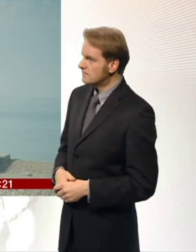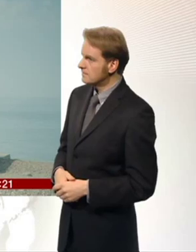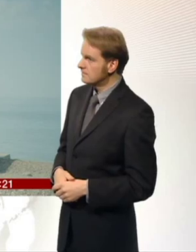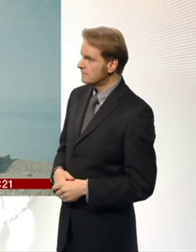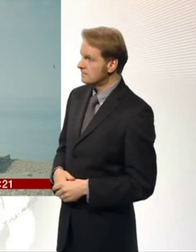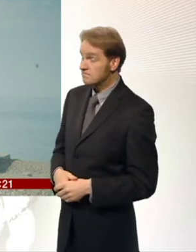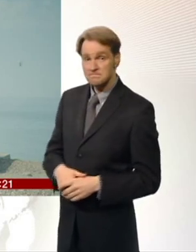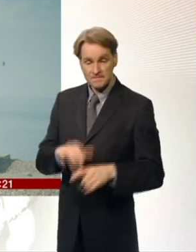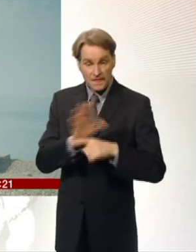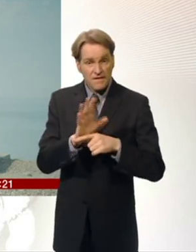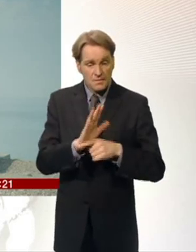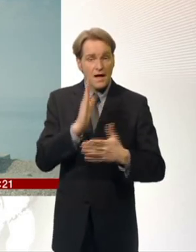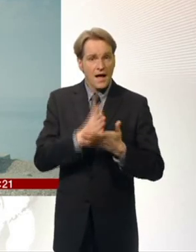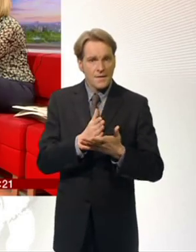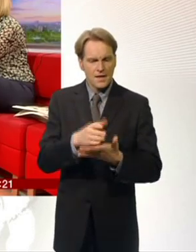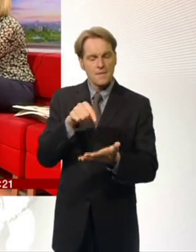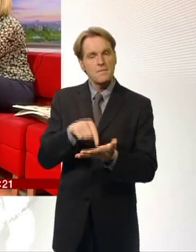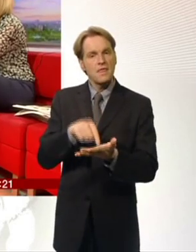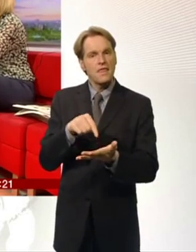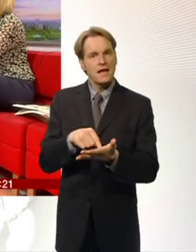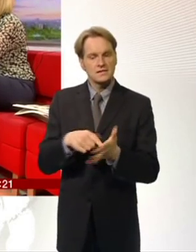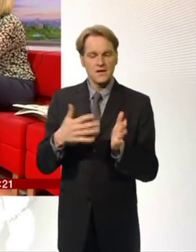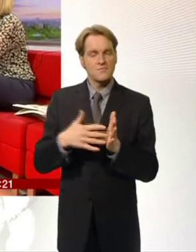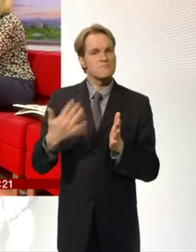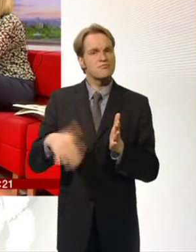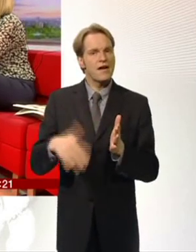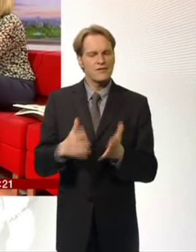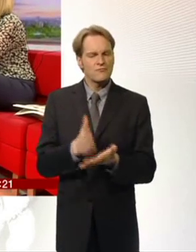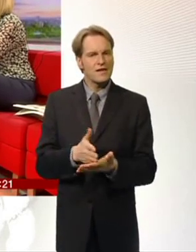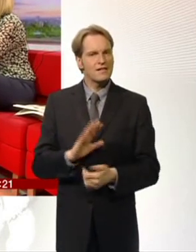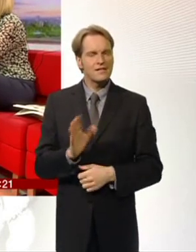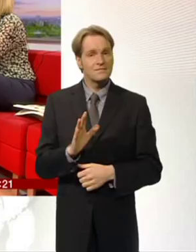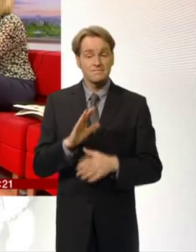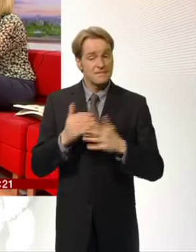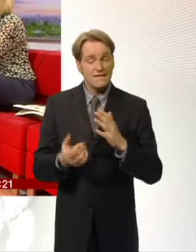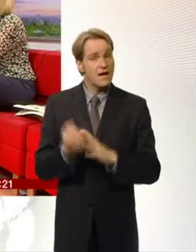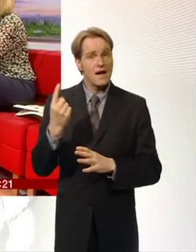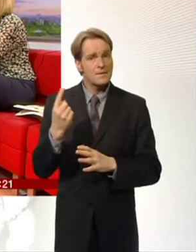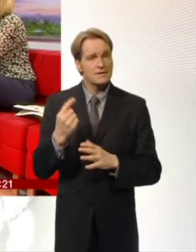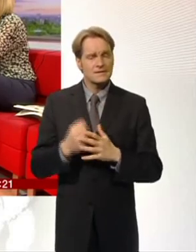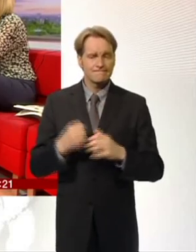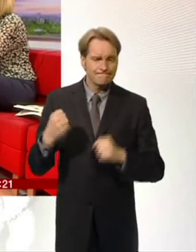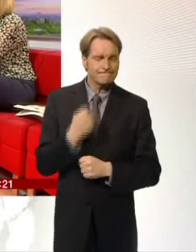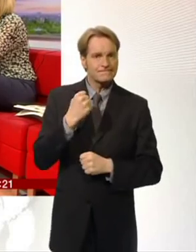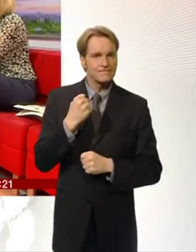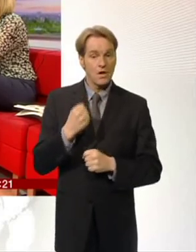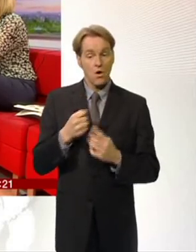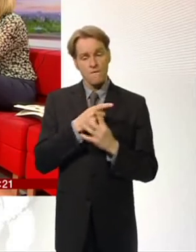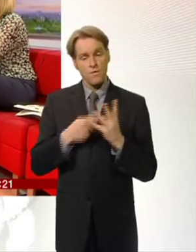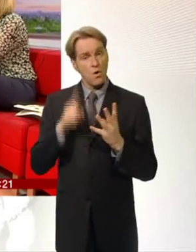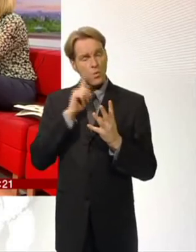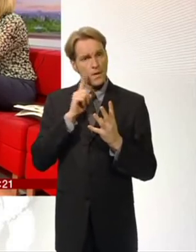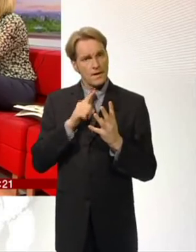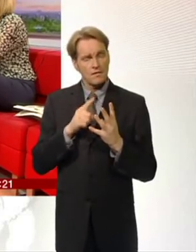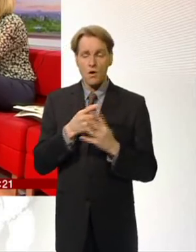in that film happened, but that scene didn't. So that scene in Brighton didn't happen and we wanted it to happen. And there were four of us and we all had stage four breast cancer